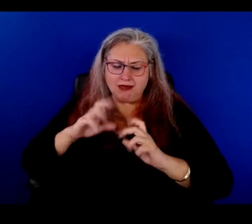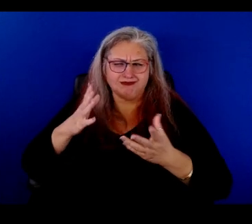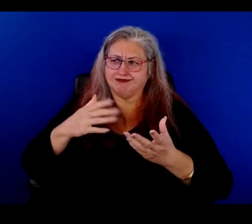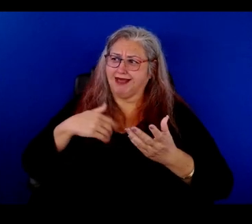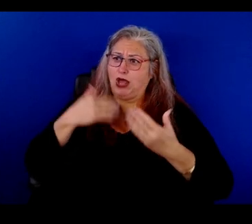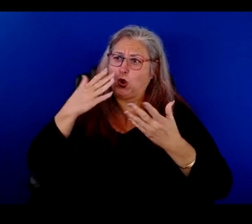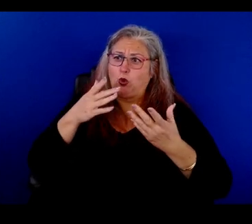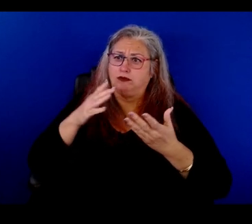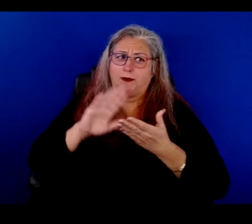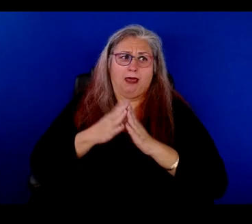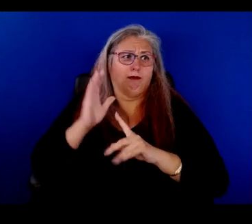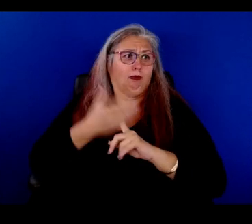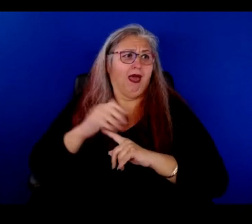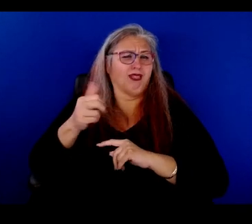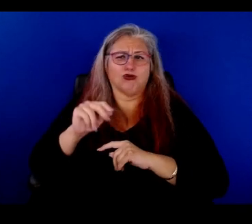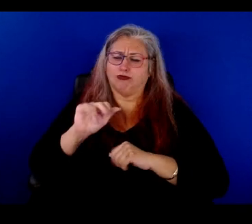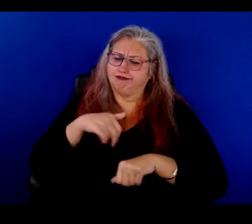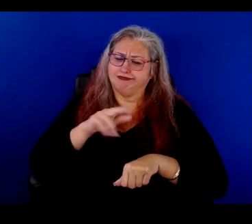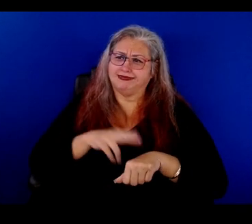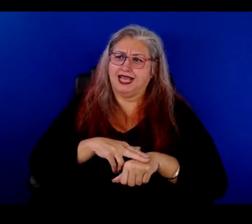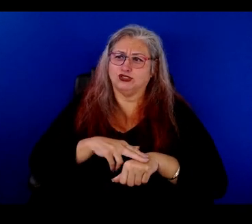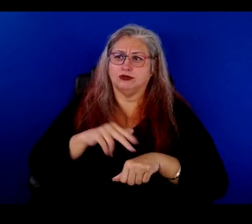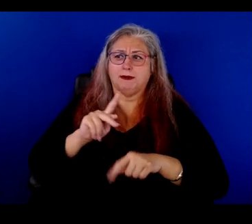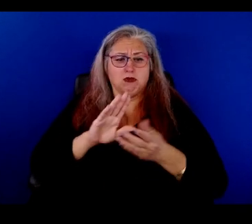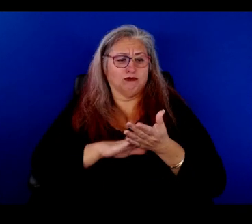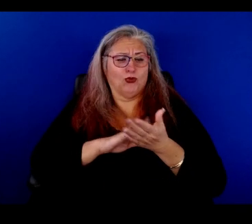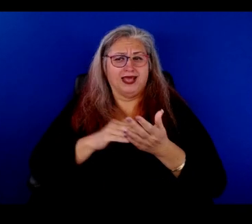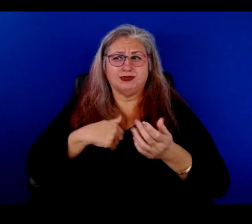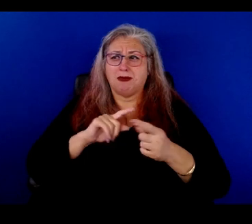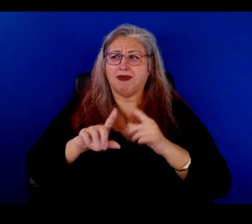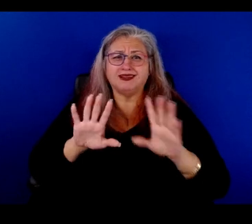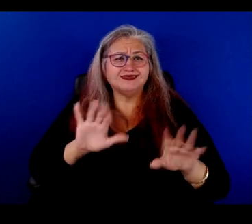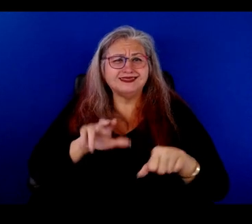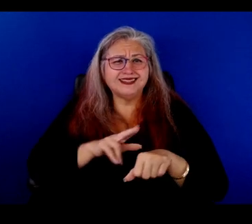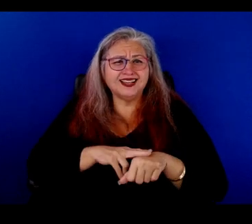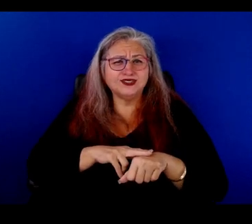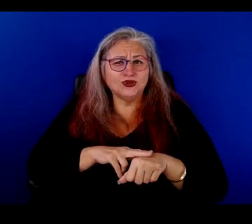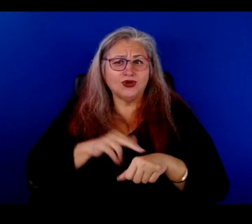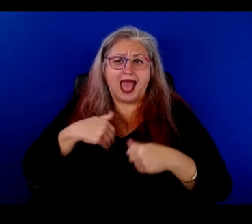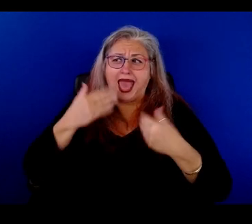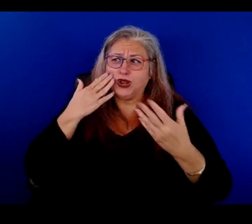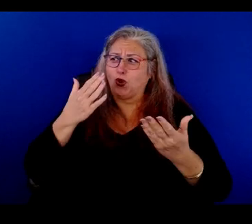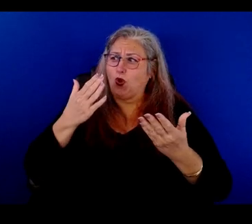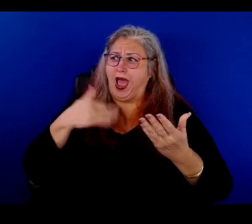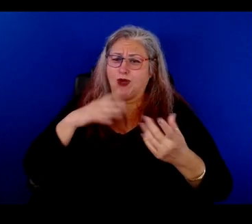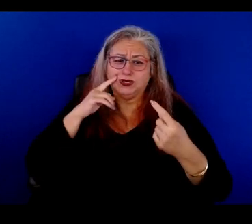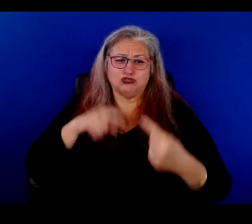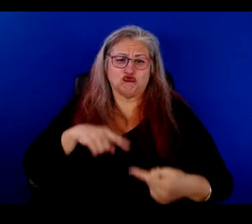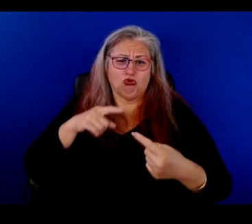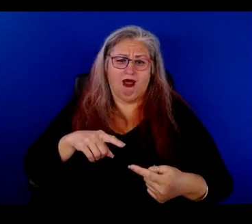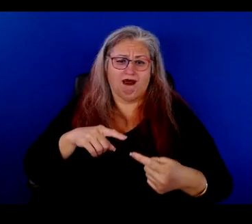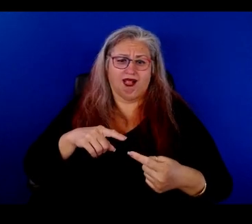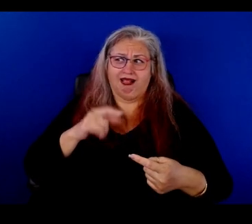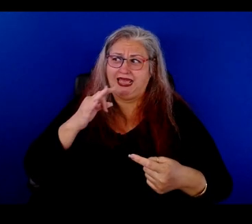And that just came naturally. That's, you know, I get praised for that, but that's just natural. I wouldn't know what to do. I'd be struggling with myself